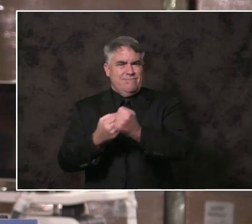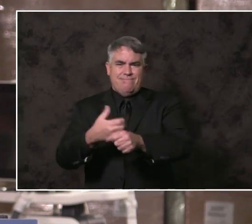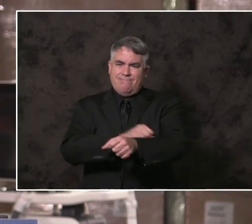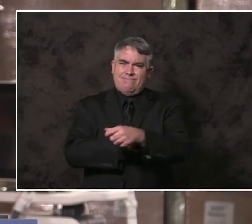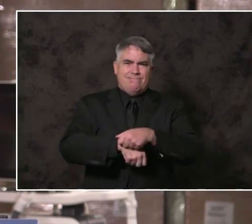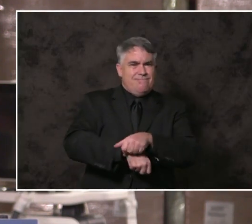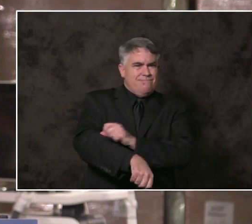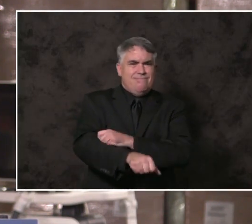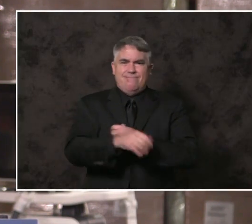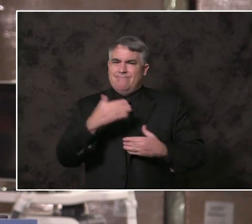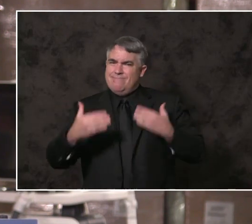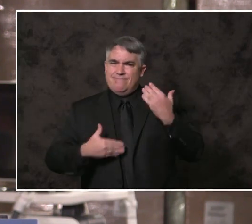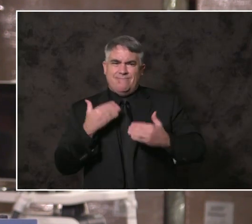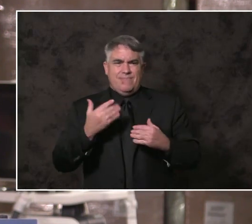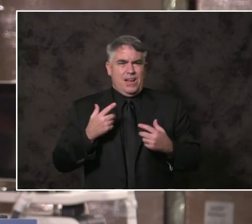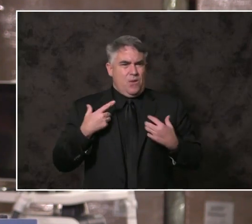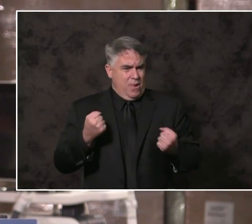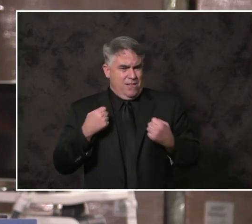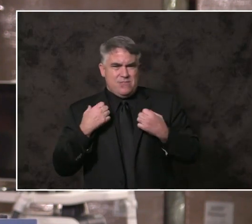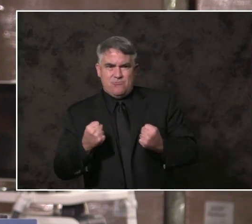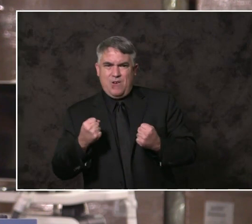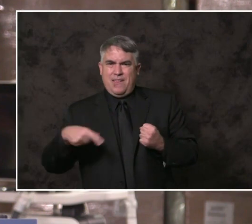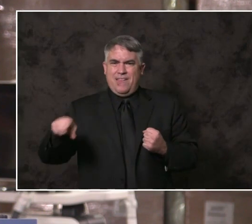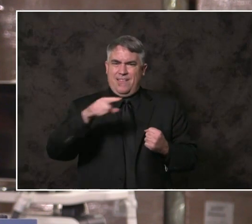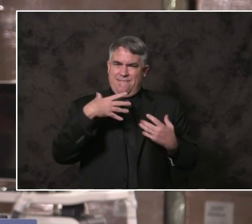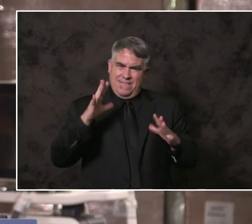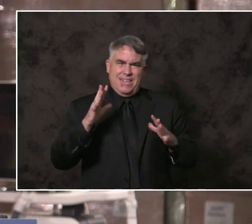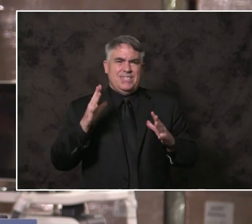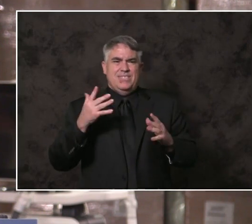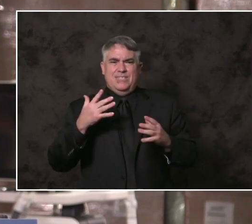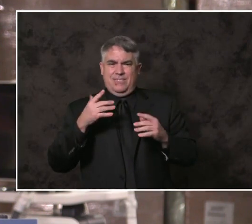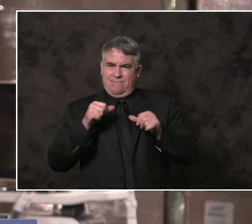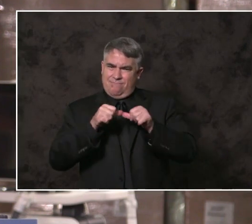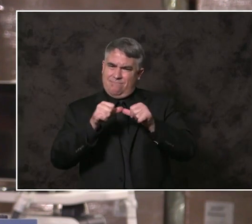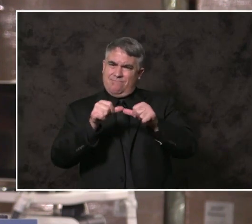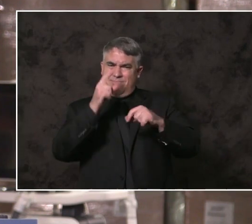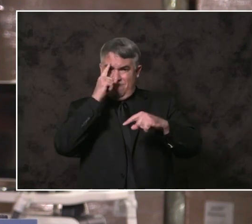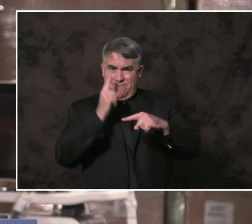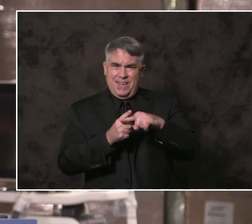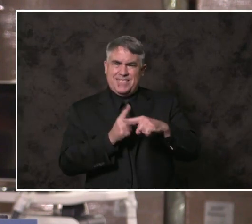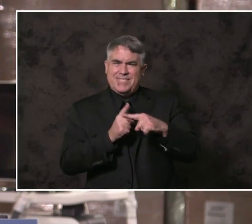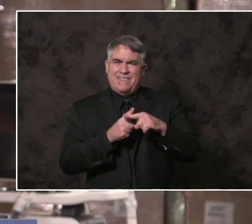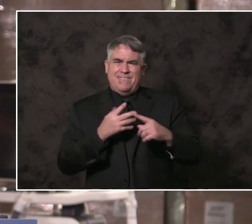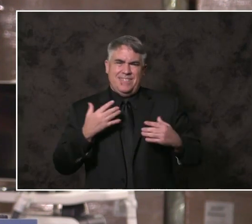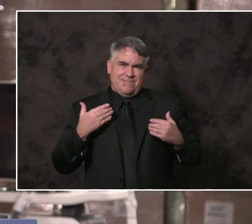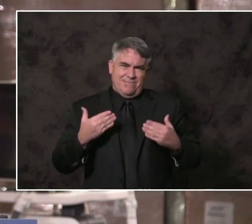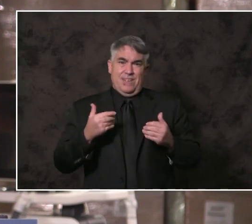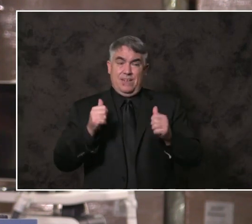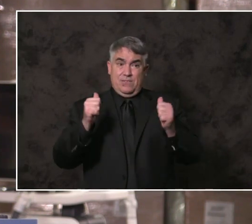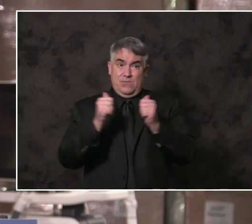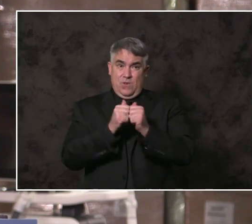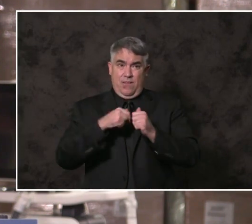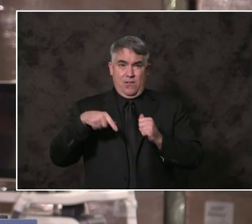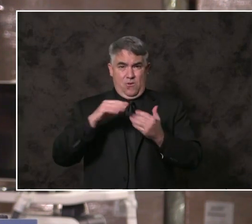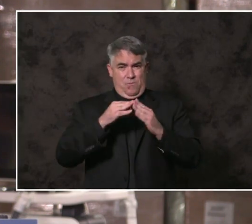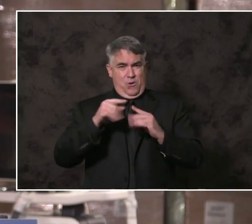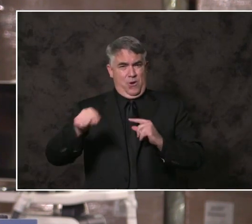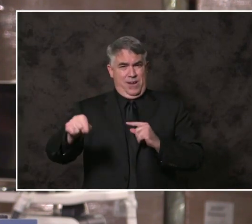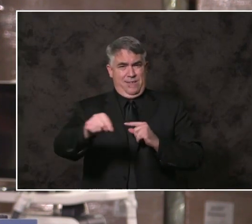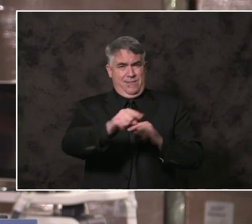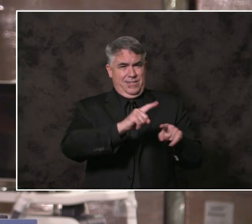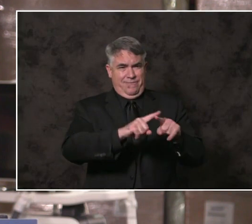when it felt like we couldn't go on anymore. But the collective actions of a community of people came together